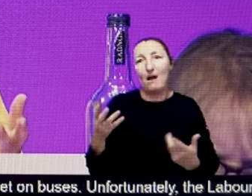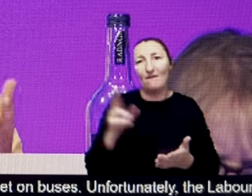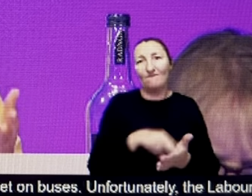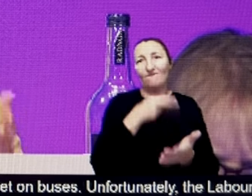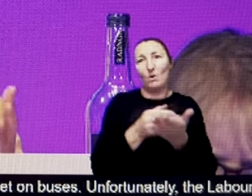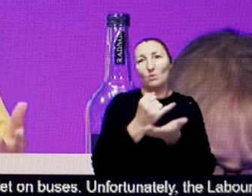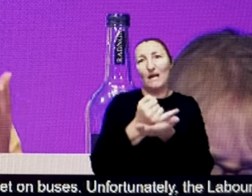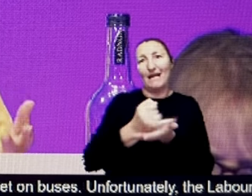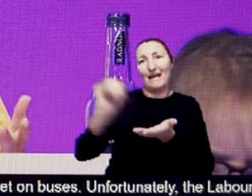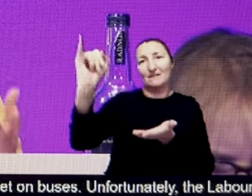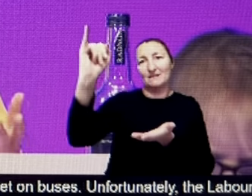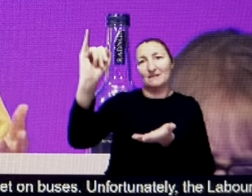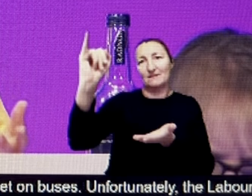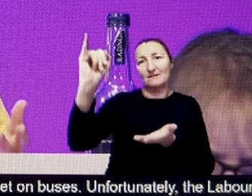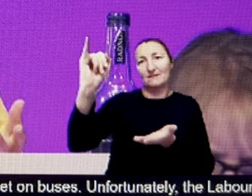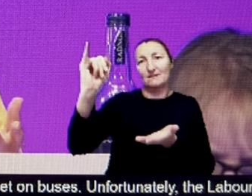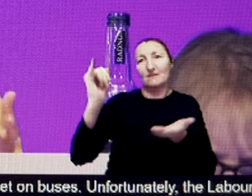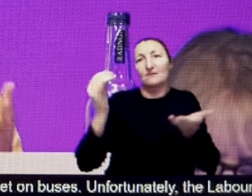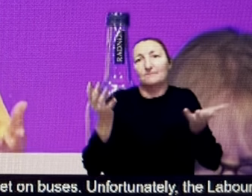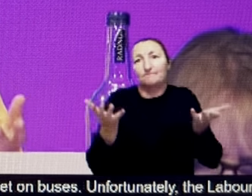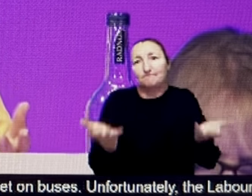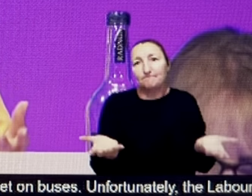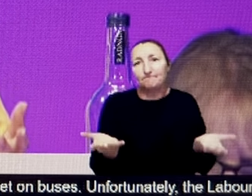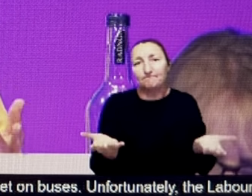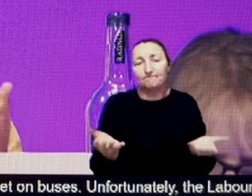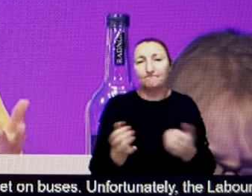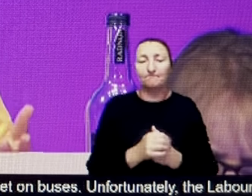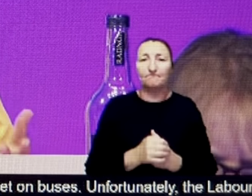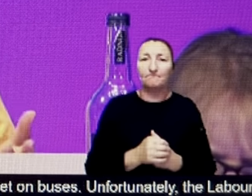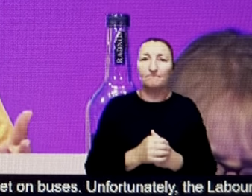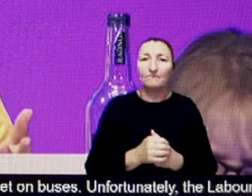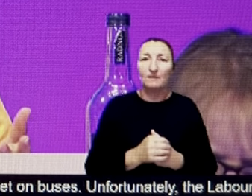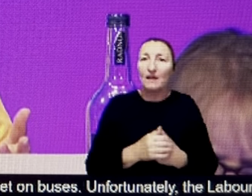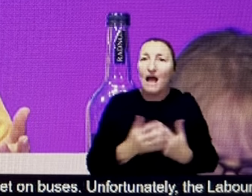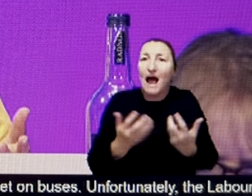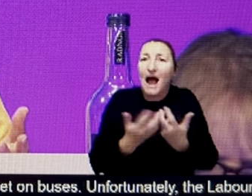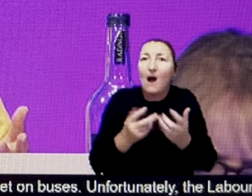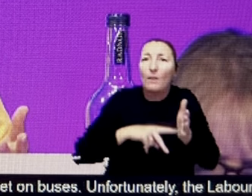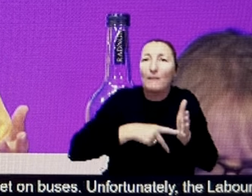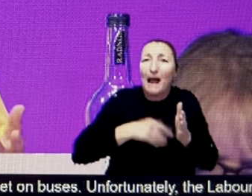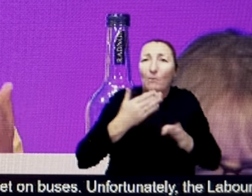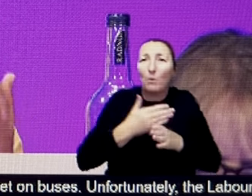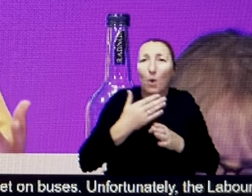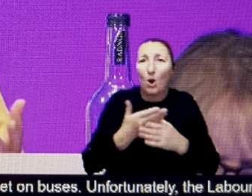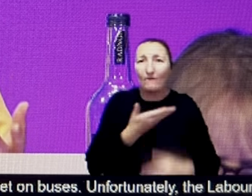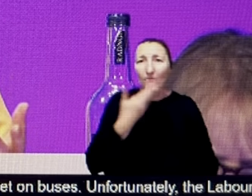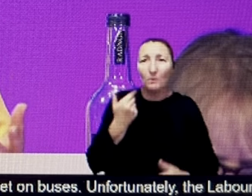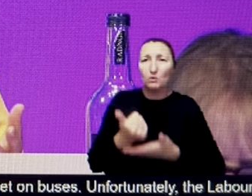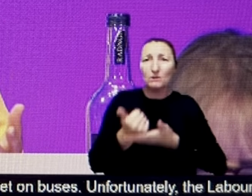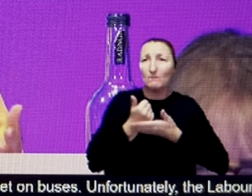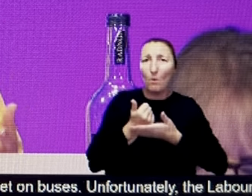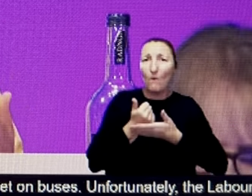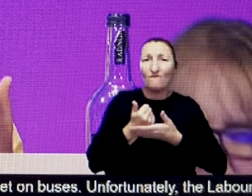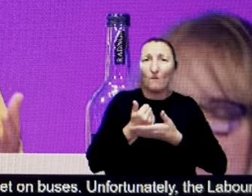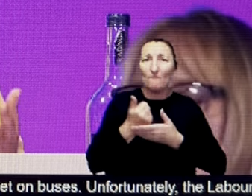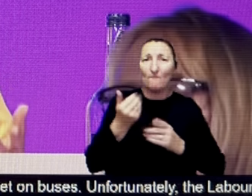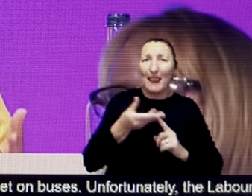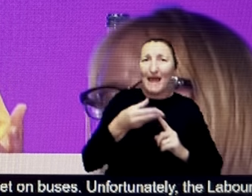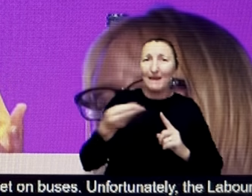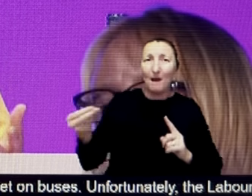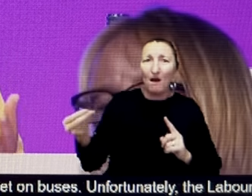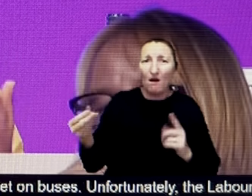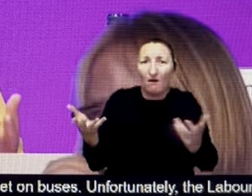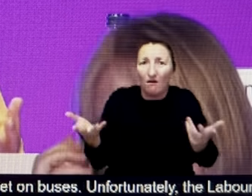case. We have got a plan to make this work and it's not going to work without the support of Labour here. We also wanted to make sure that